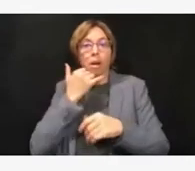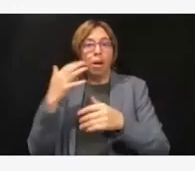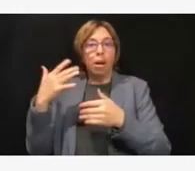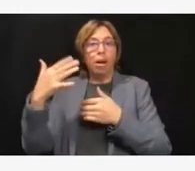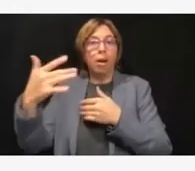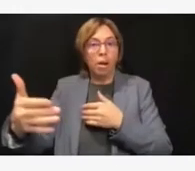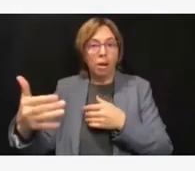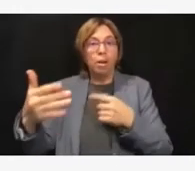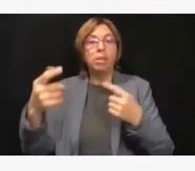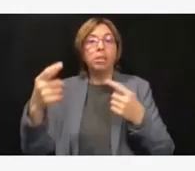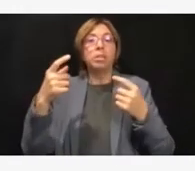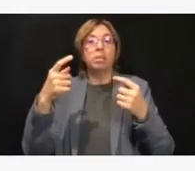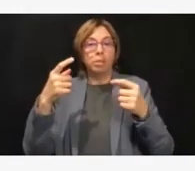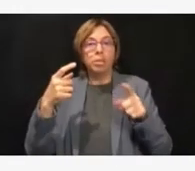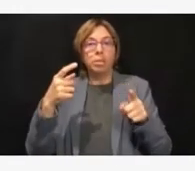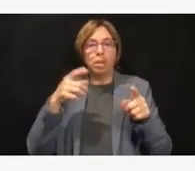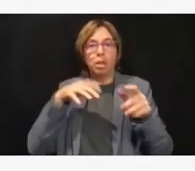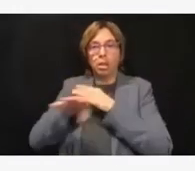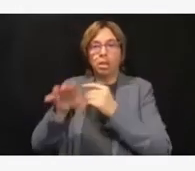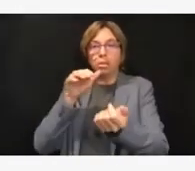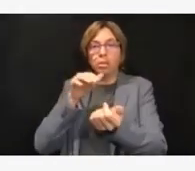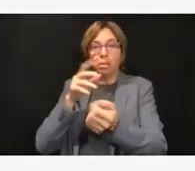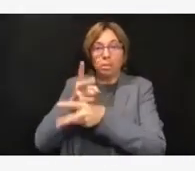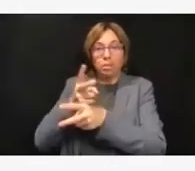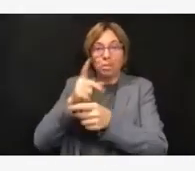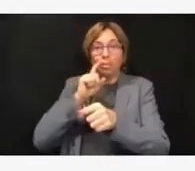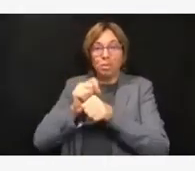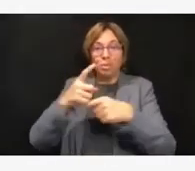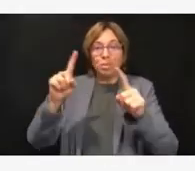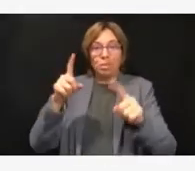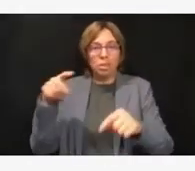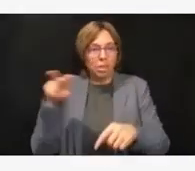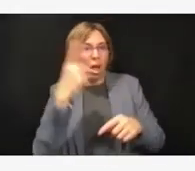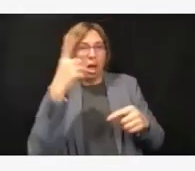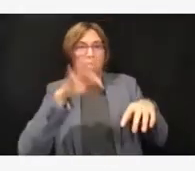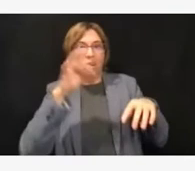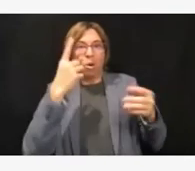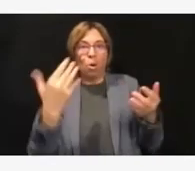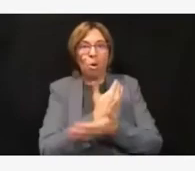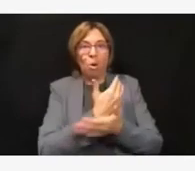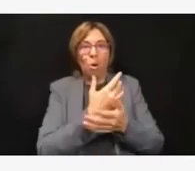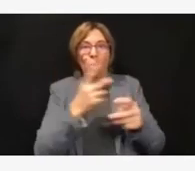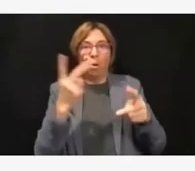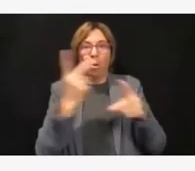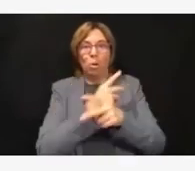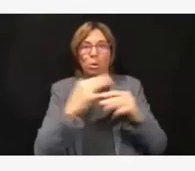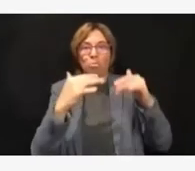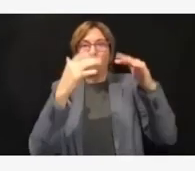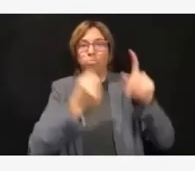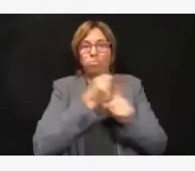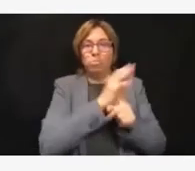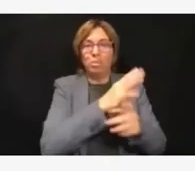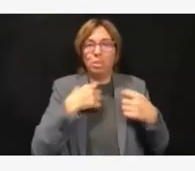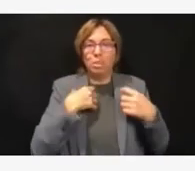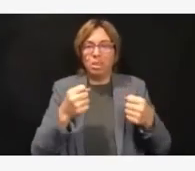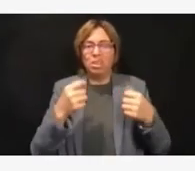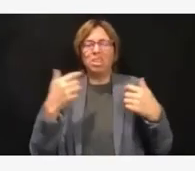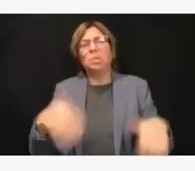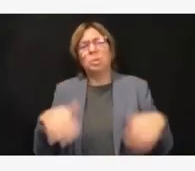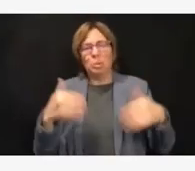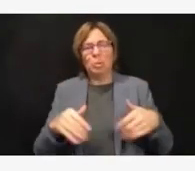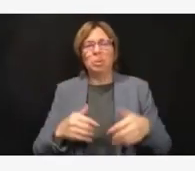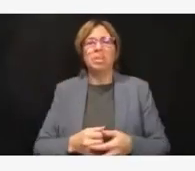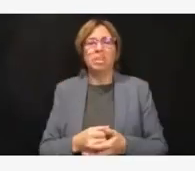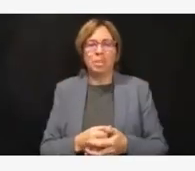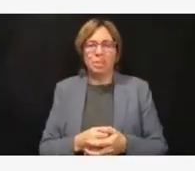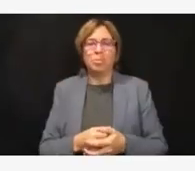that as well. I do want to also mention with the holidays approaching, again, to reiterate the things that people can